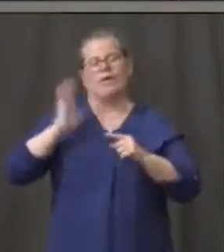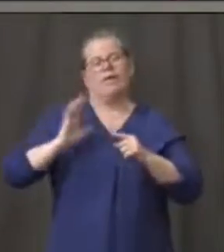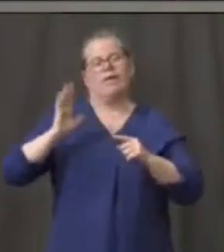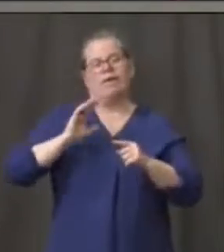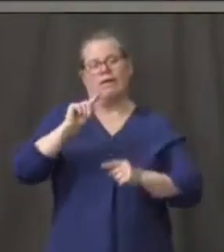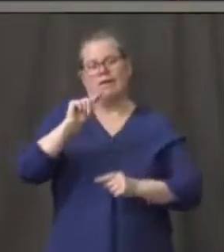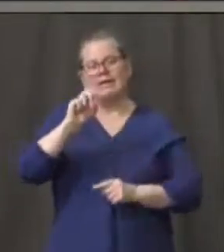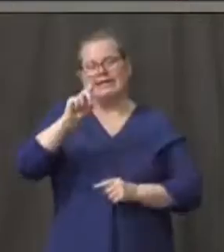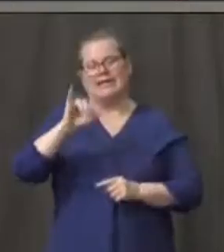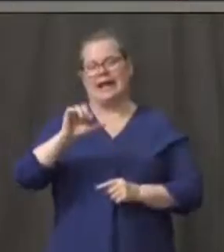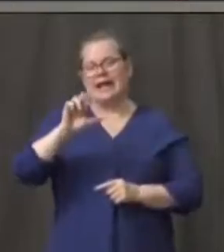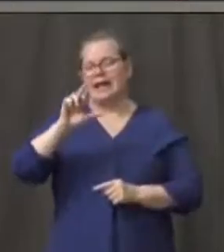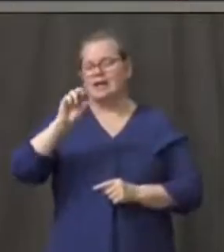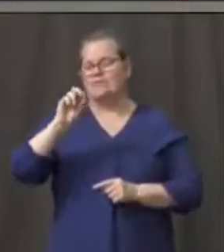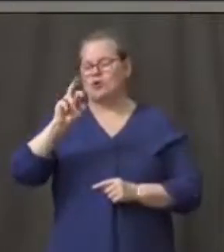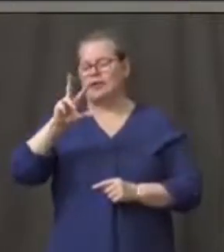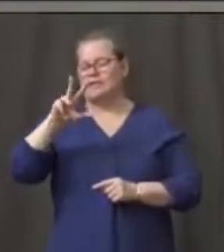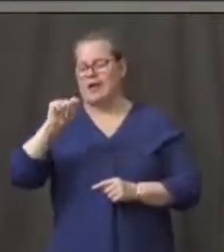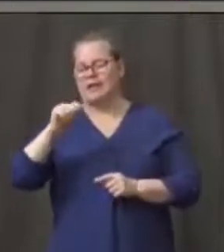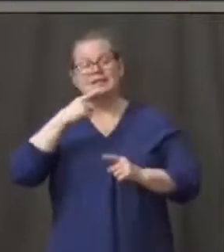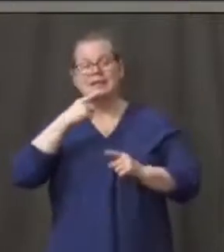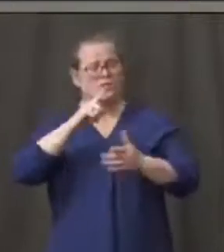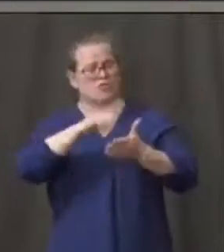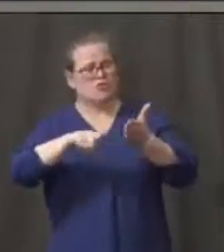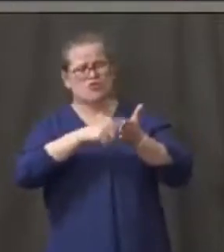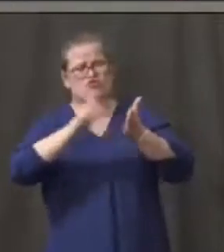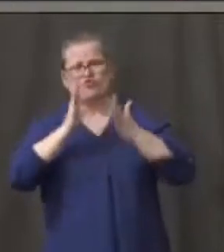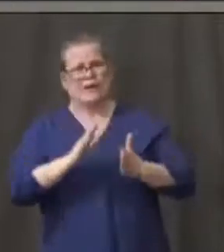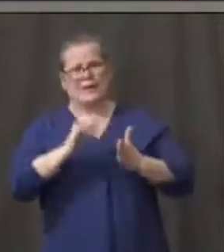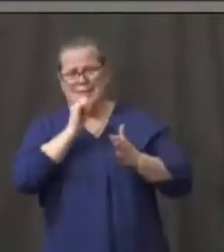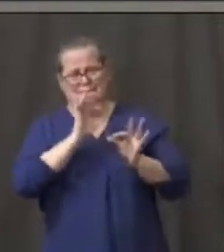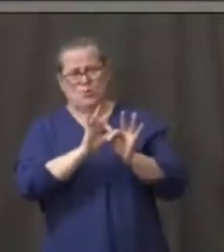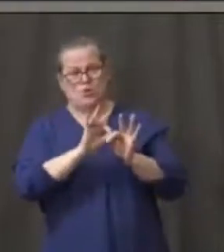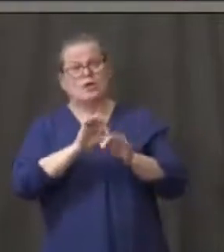that is out there doing the job and getting it done.